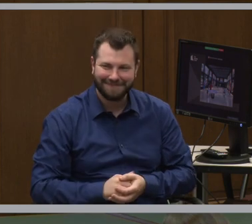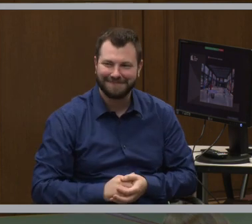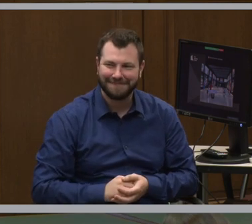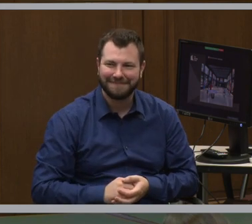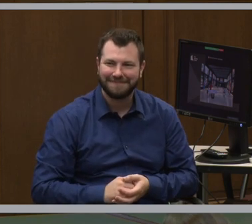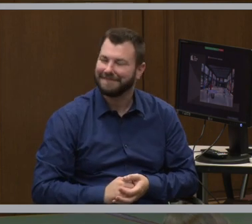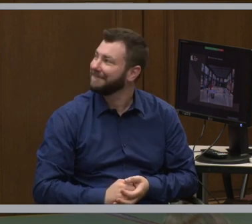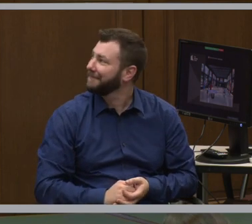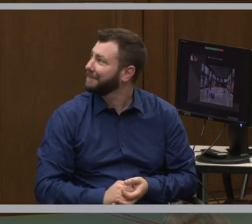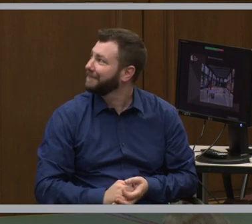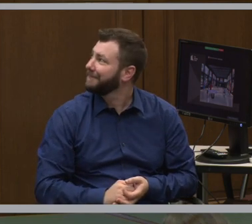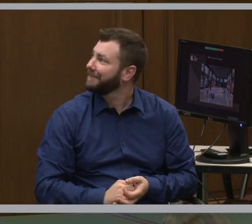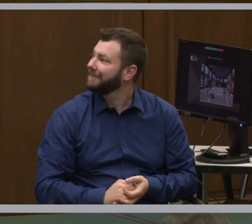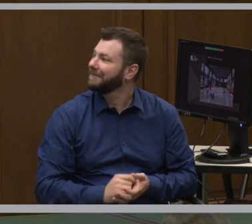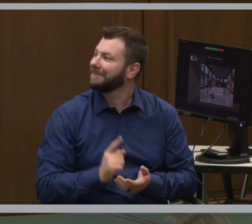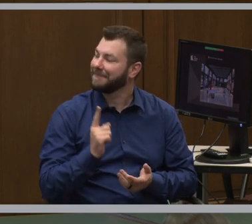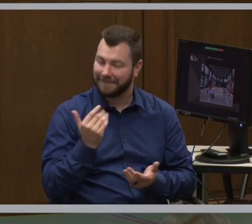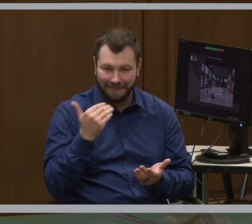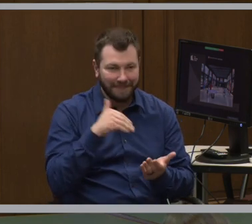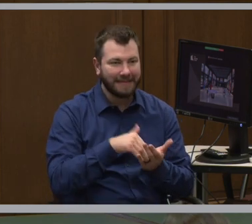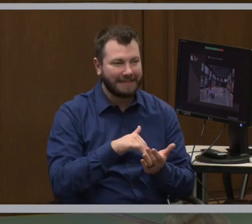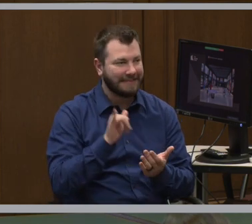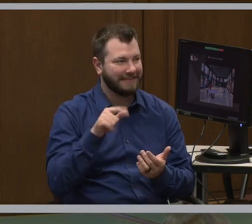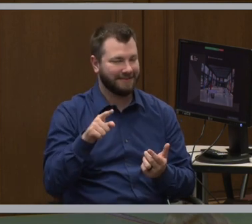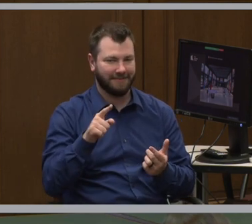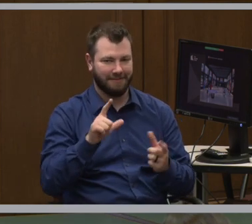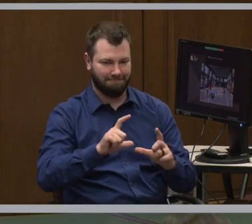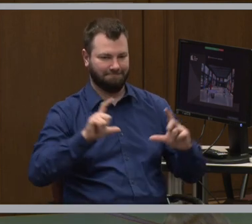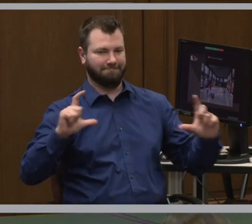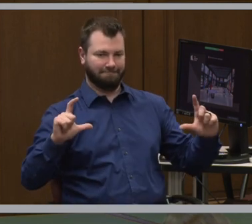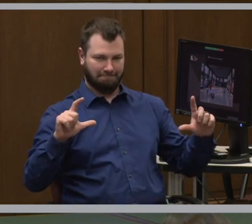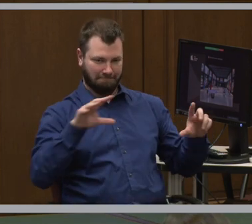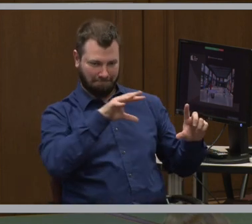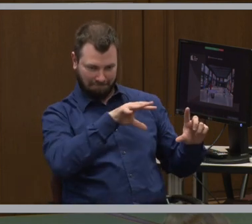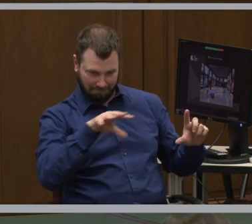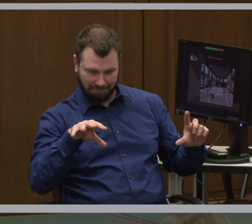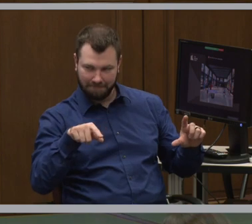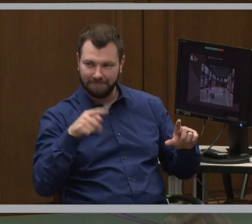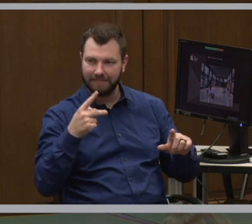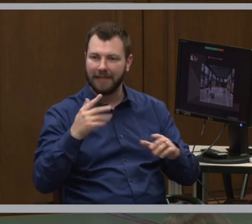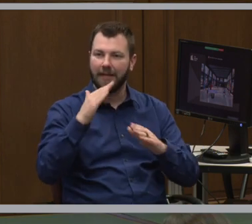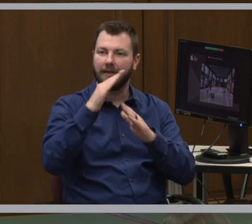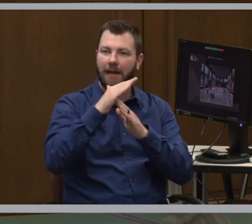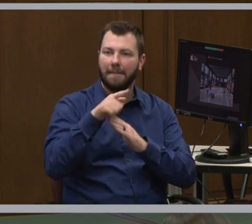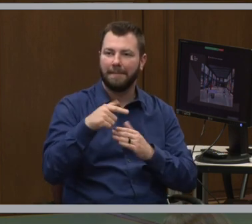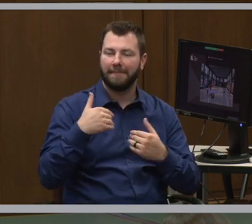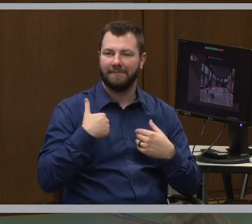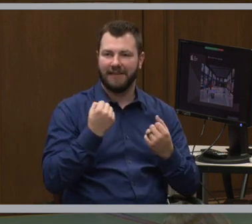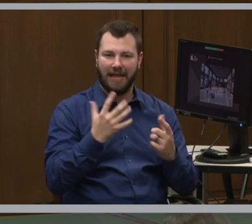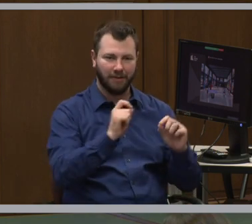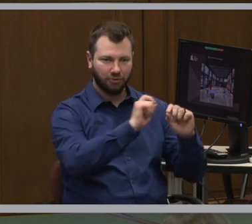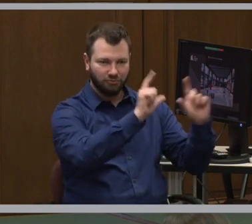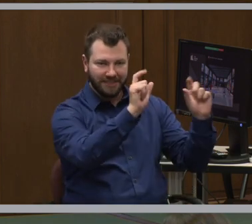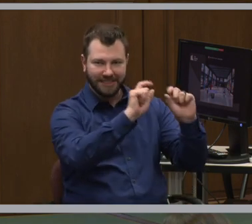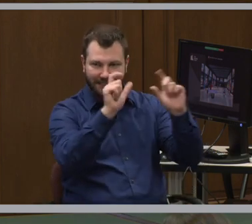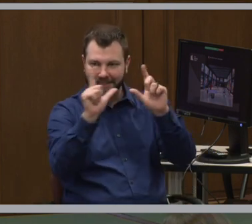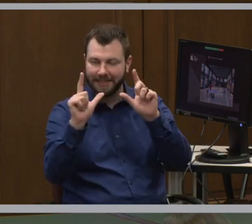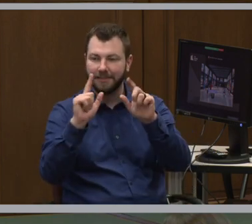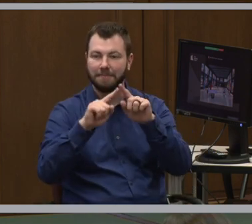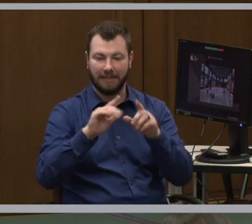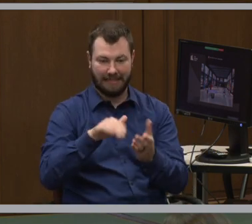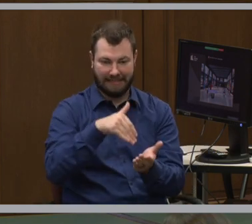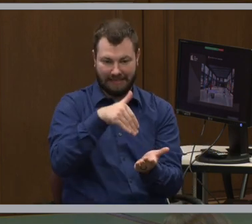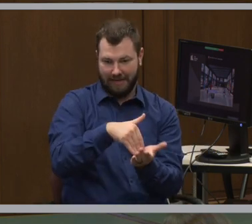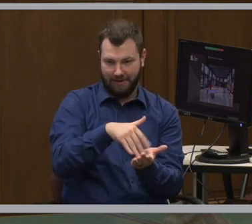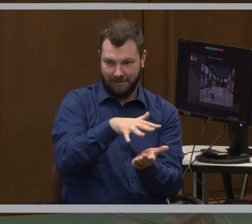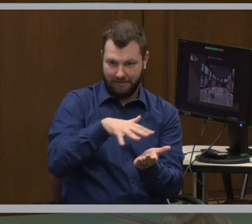So this, again, is the sort of big view. You can see at the top, there are a lot of screens, but surrounding the center